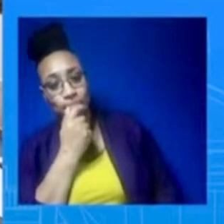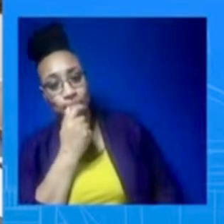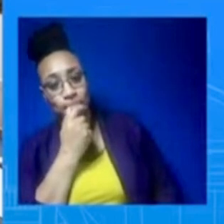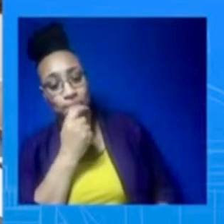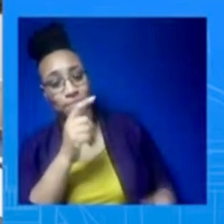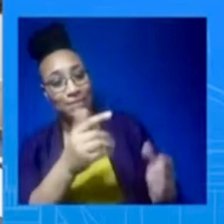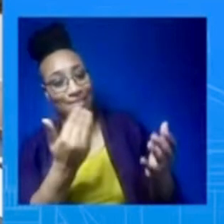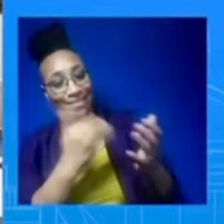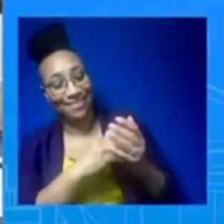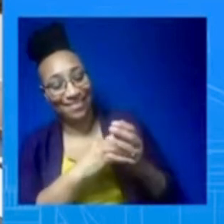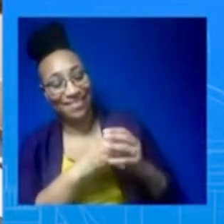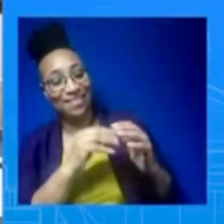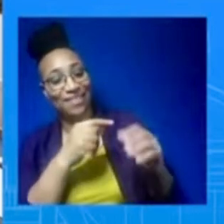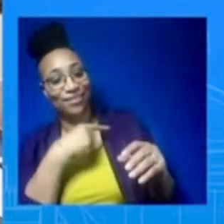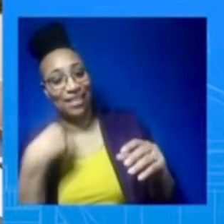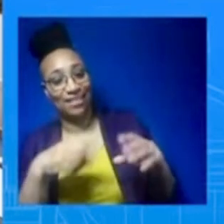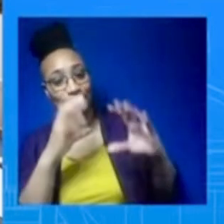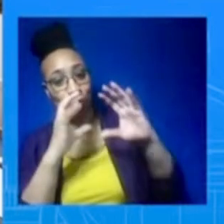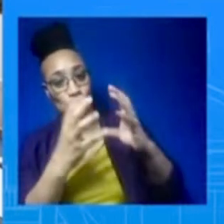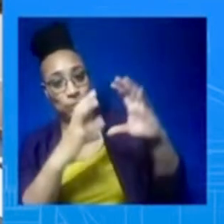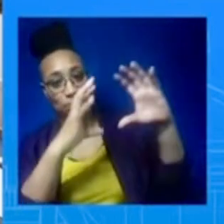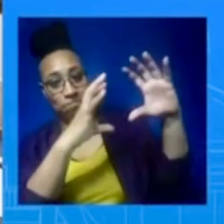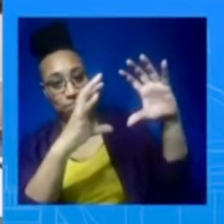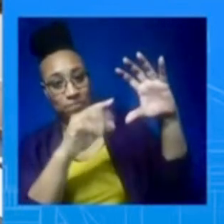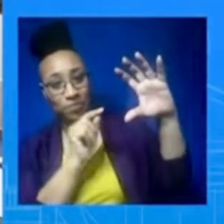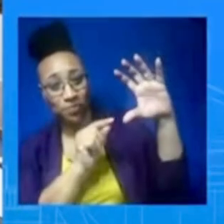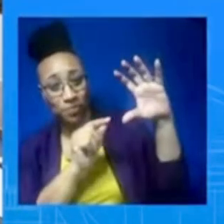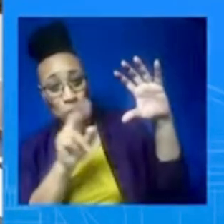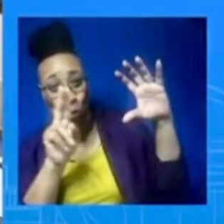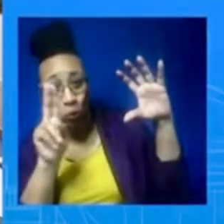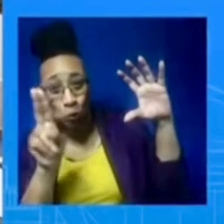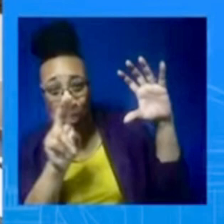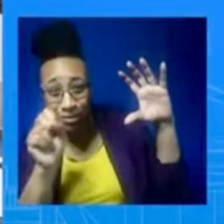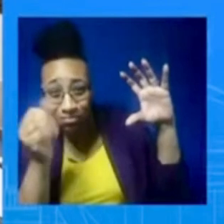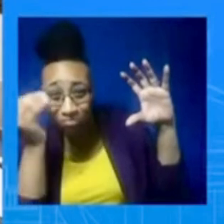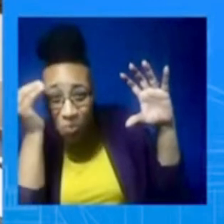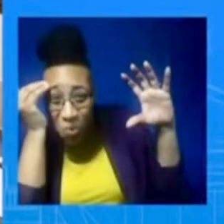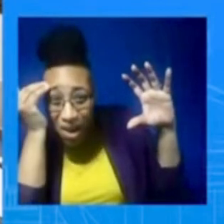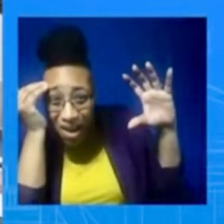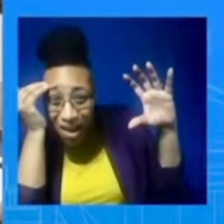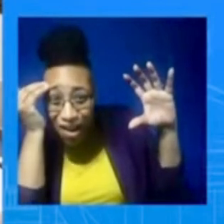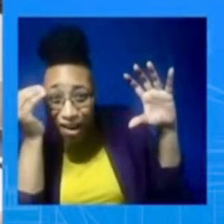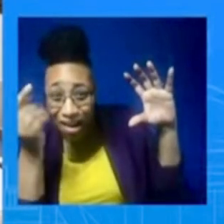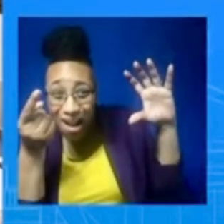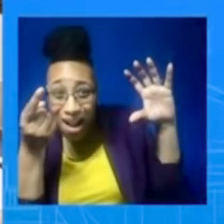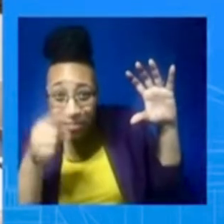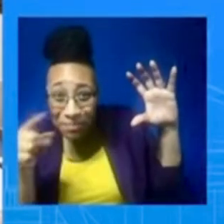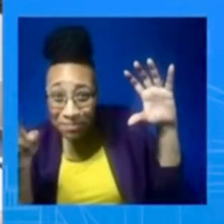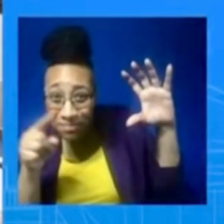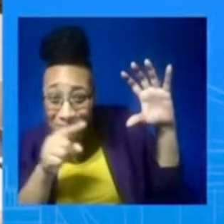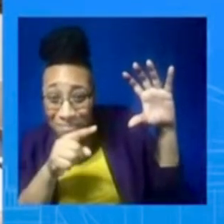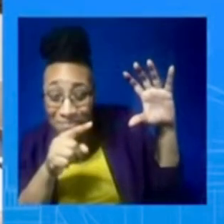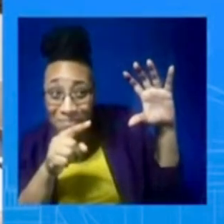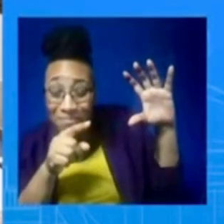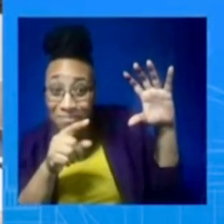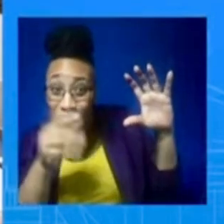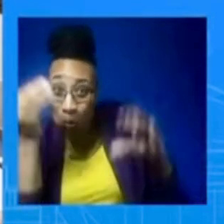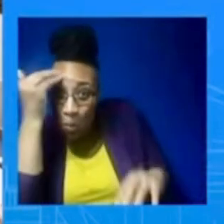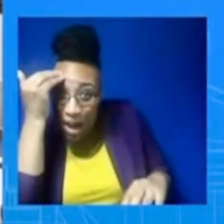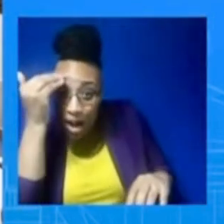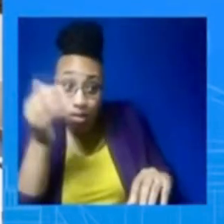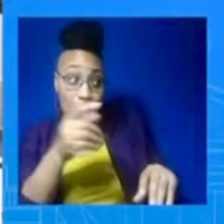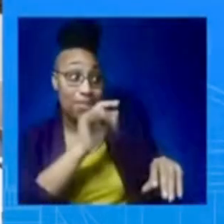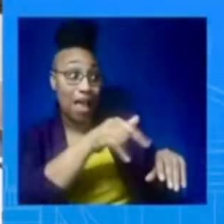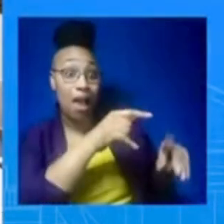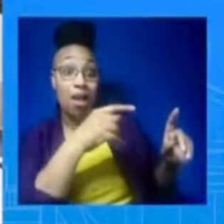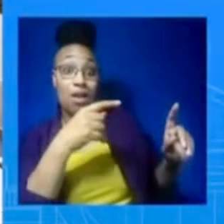was monitoring and were aware of it since its departure from China, much the same way that they shot it within the 12 miles off the coast of South Carolina, why